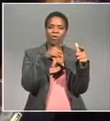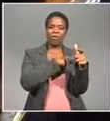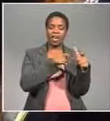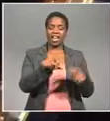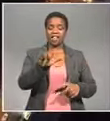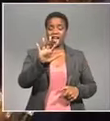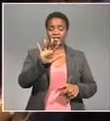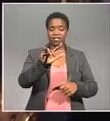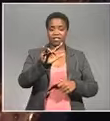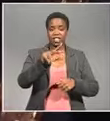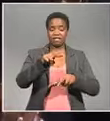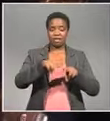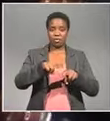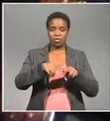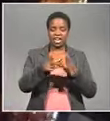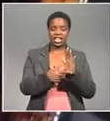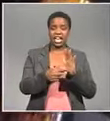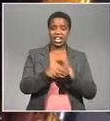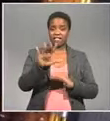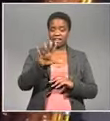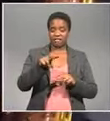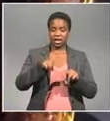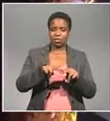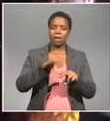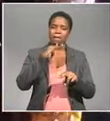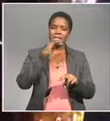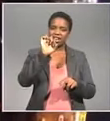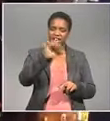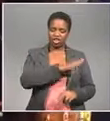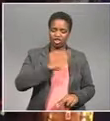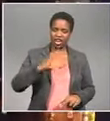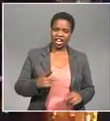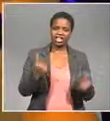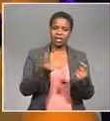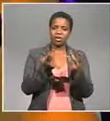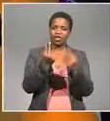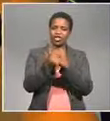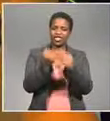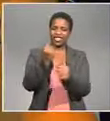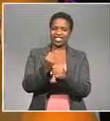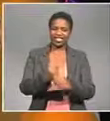New Year Rather Will be celebrated On the 5th of February Isn't that beautiful